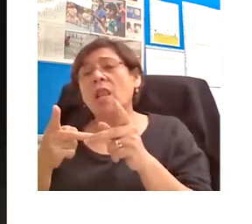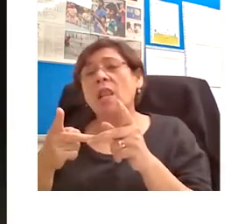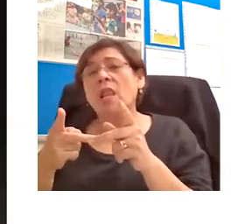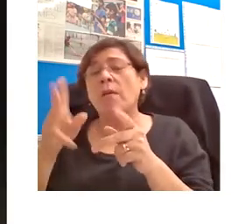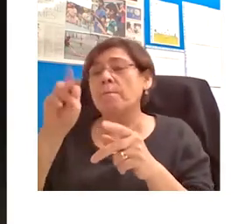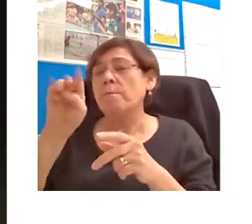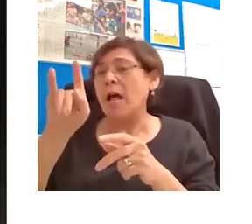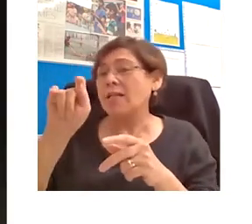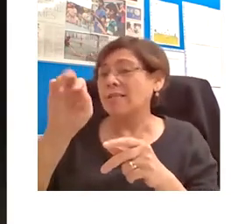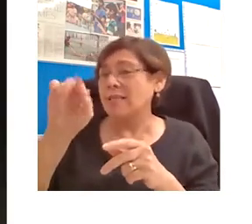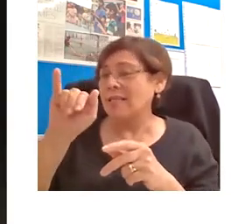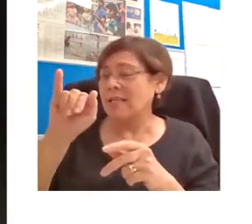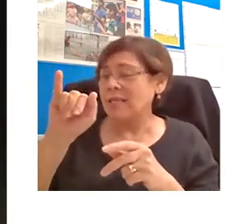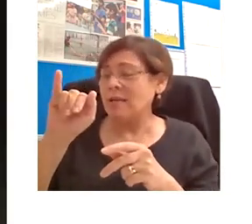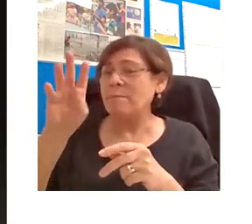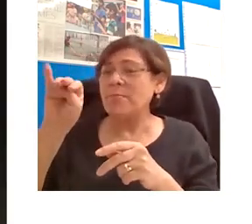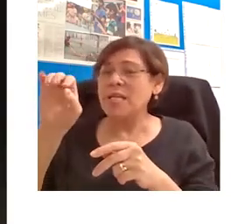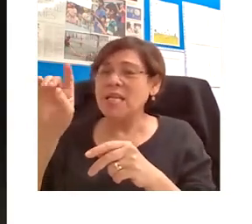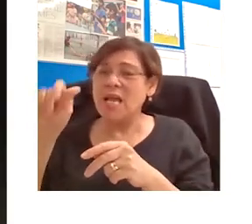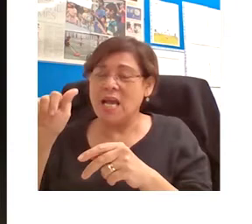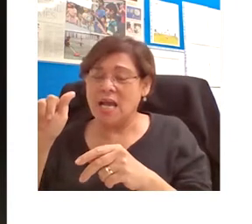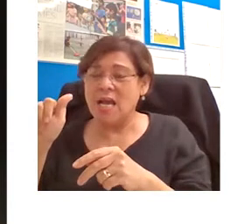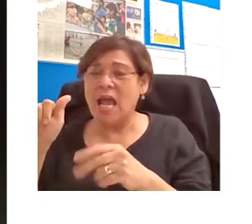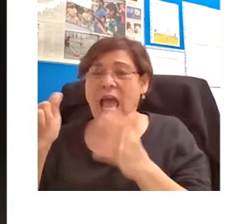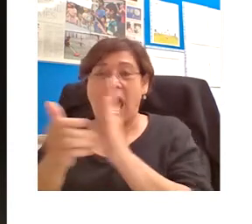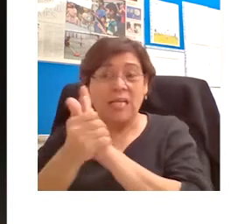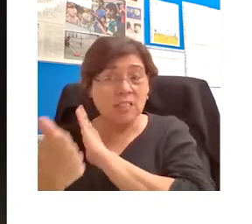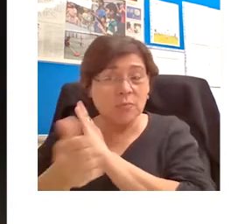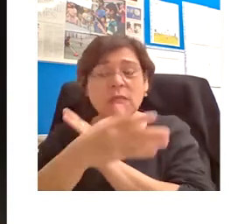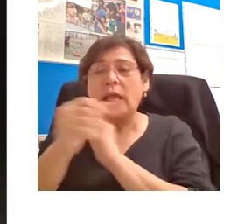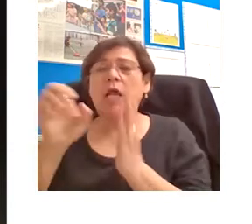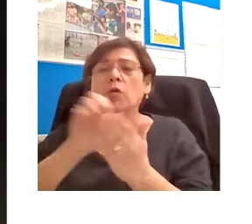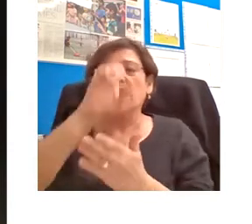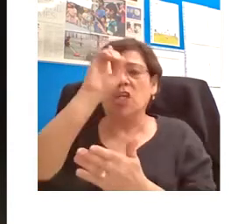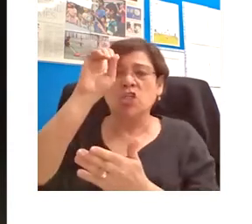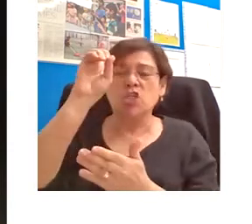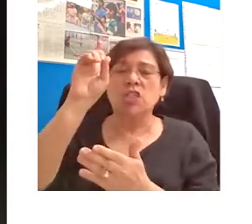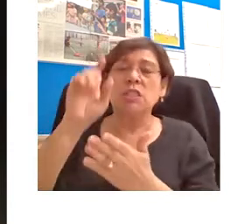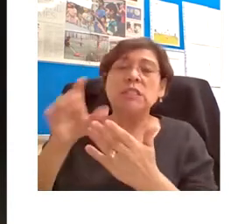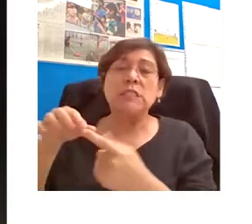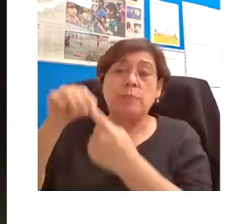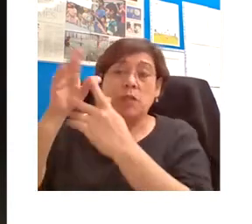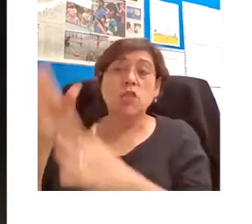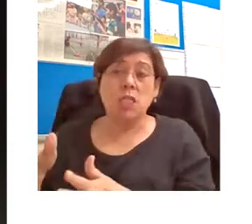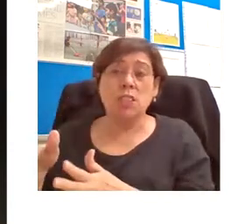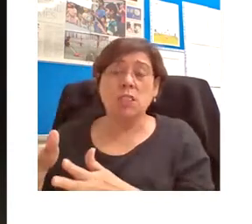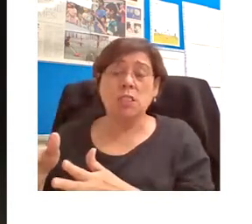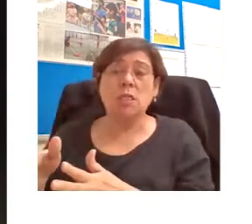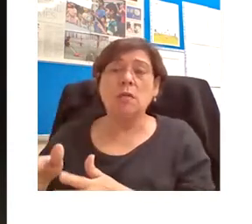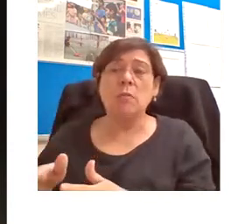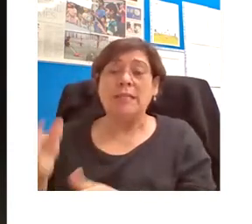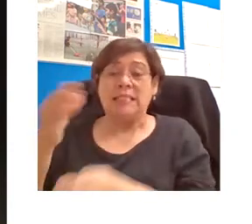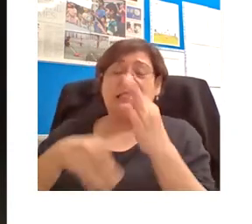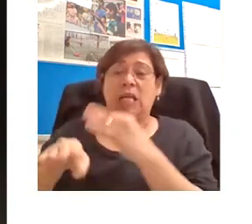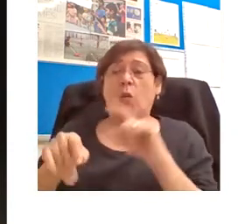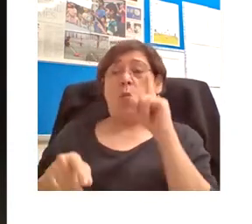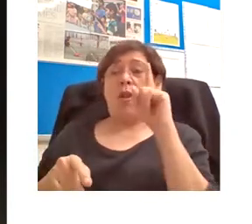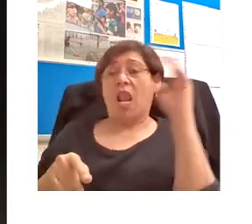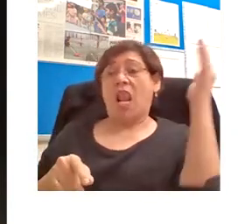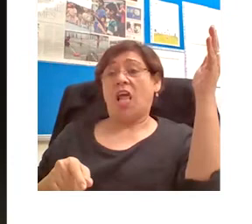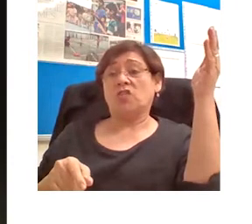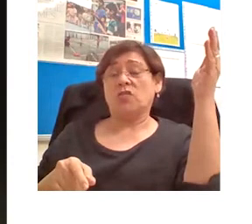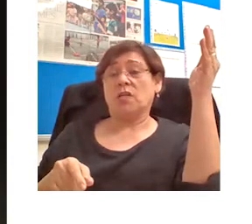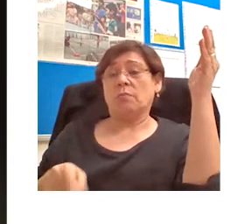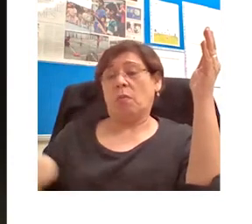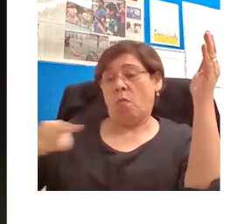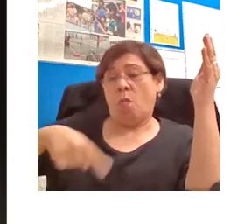experts, and educational specialists. Instead of mere lectures in the literal sense, these materials